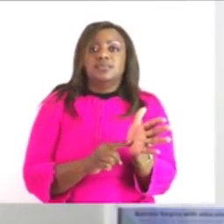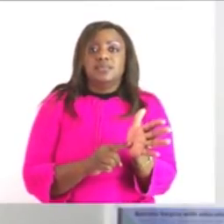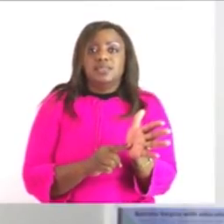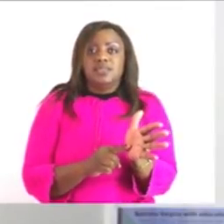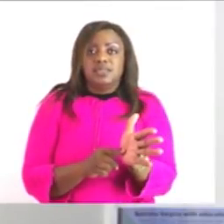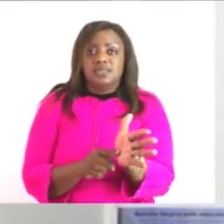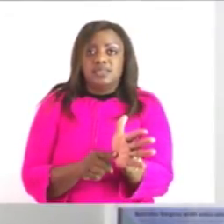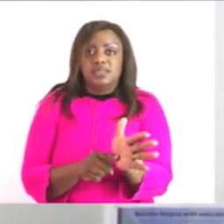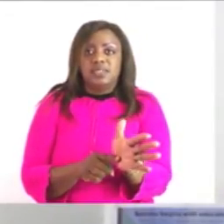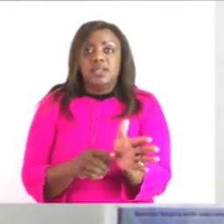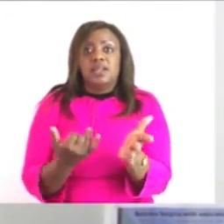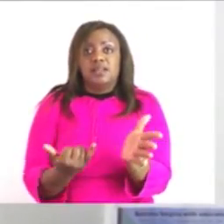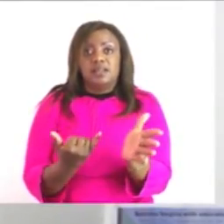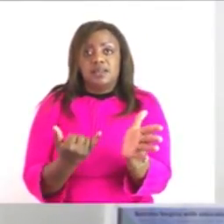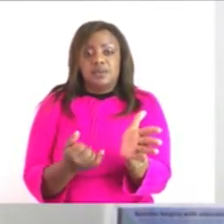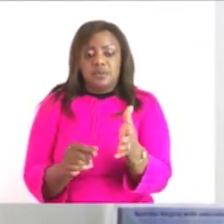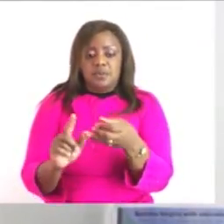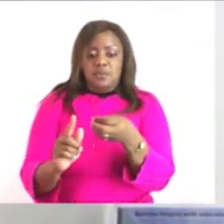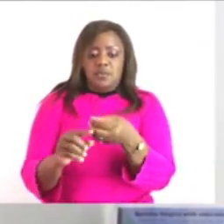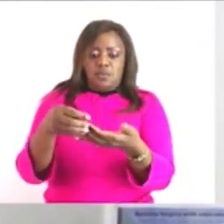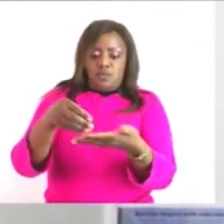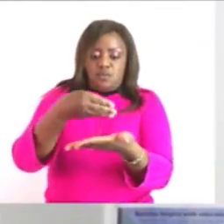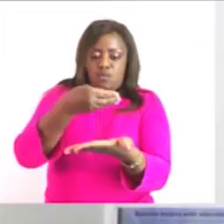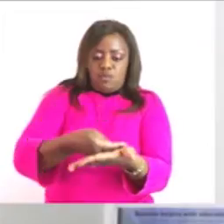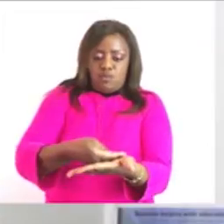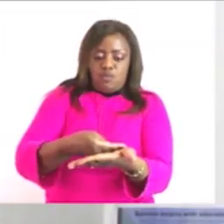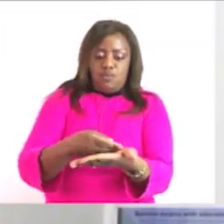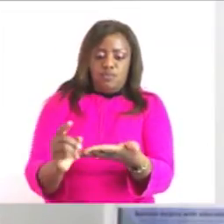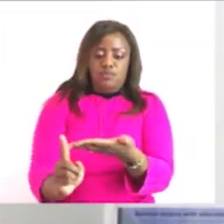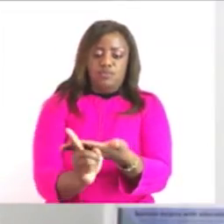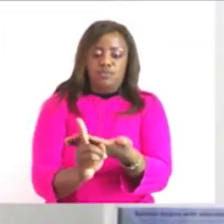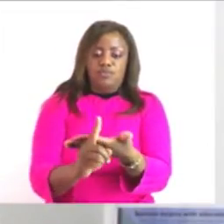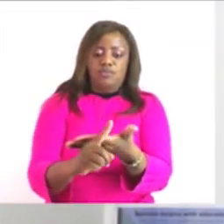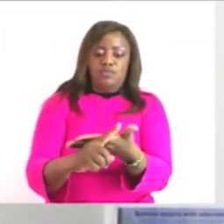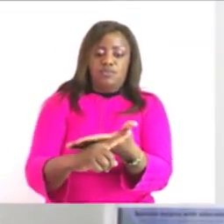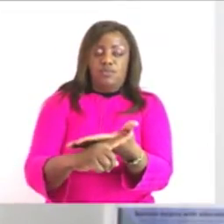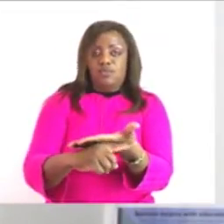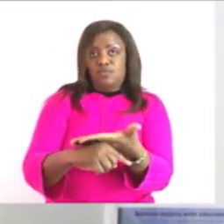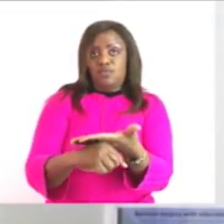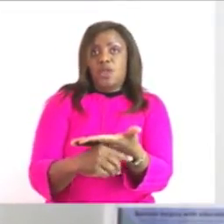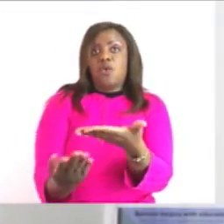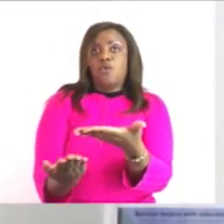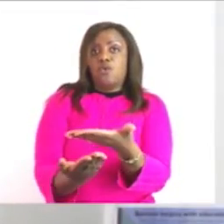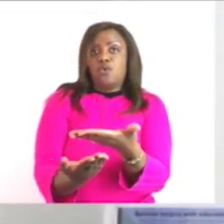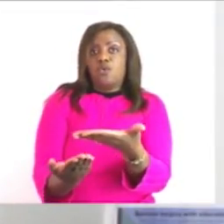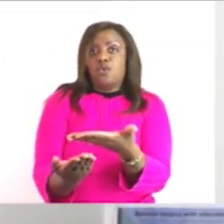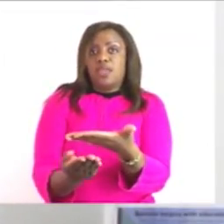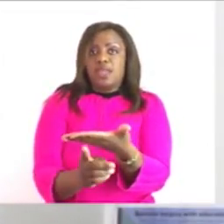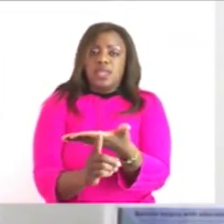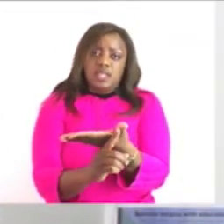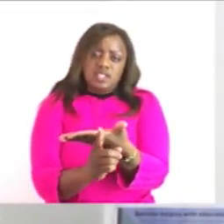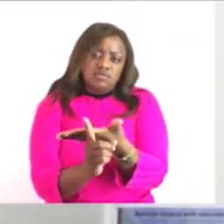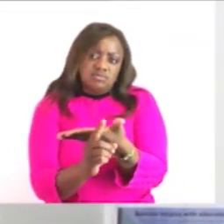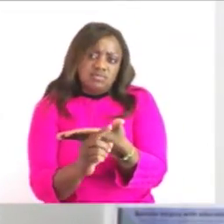fine okay if you look at the reading here it goes straight to